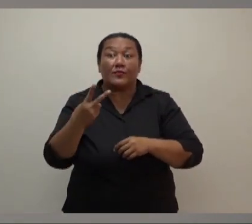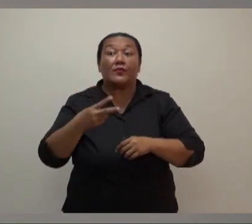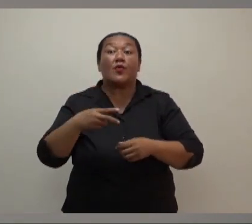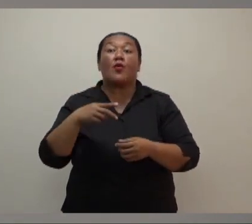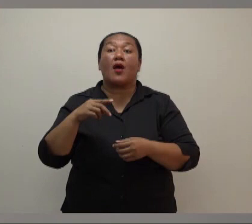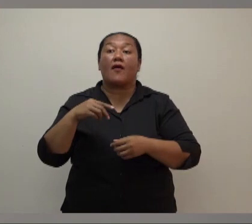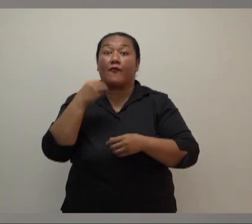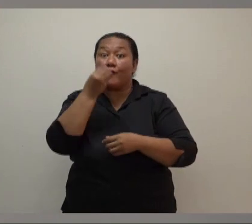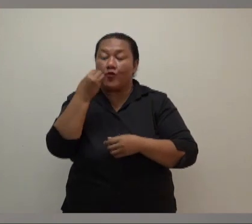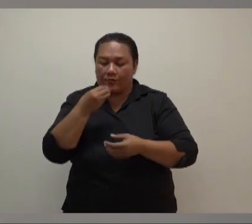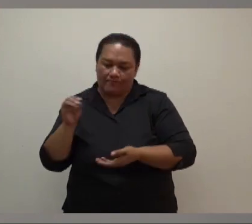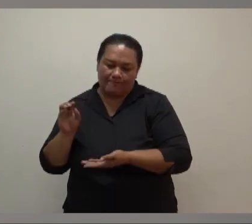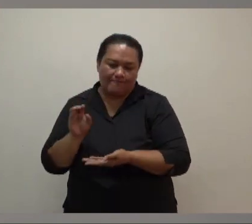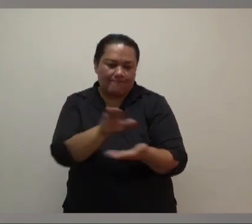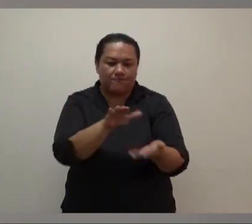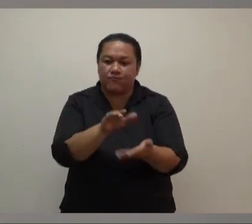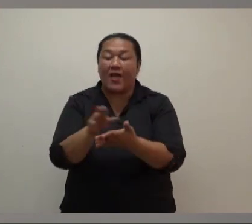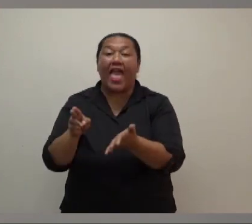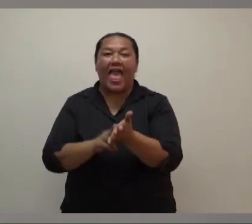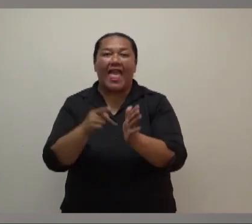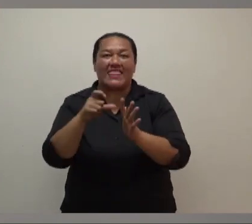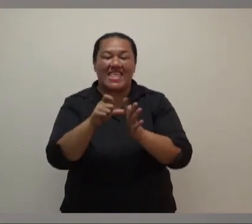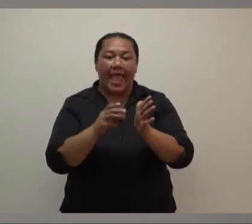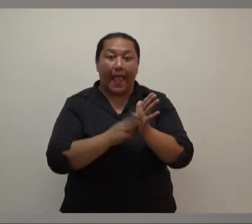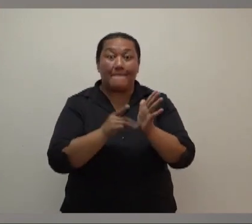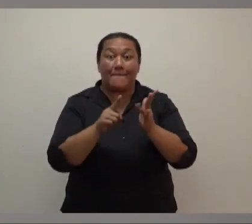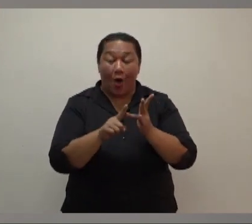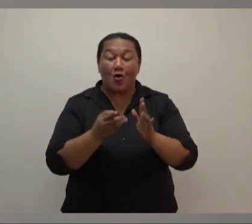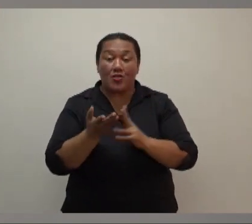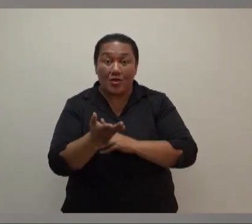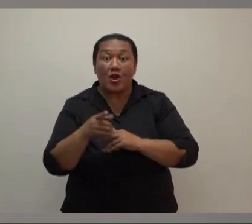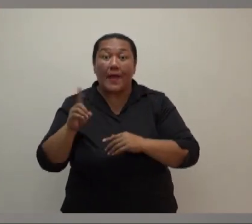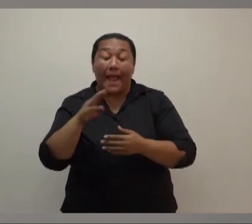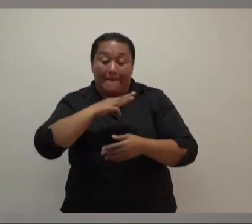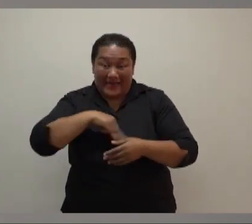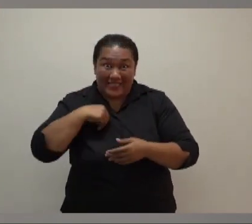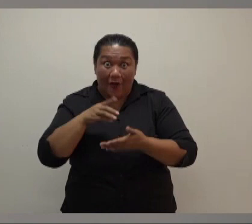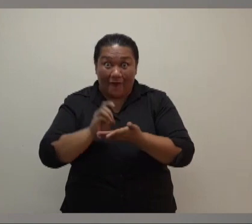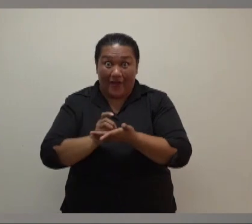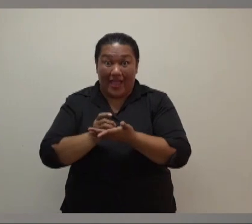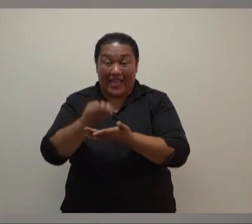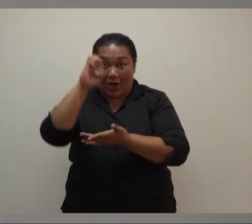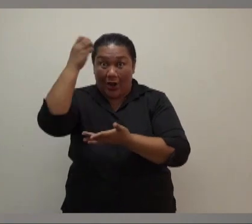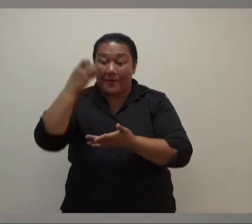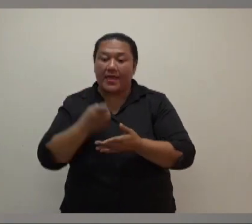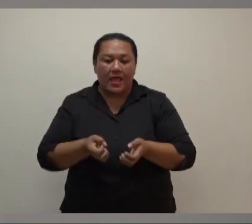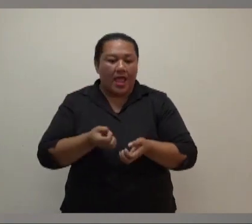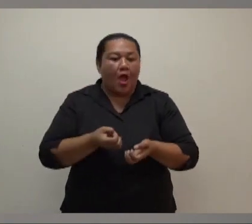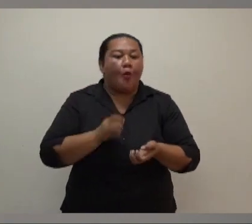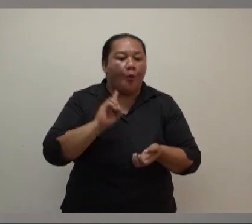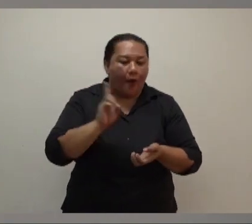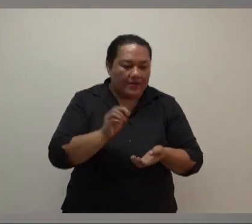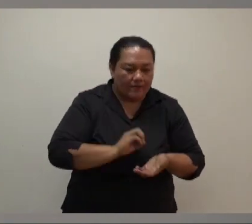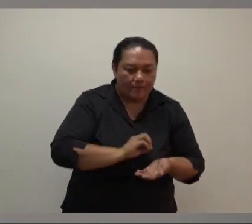through NDMO. In addition, the Ministry of Economy reactivated our food pack distribution to individuals in flood